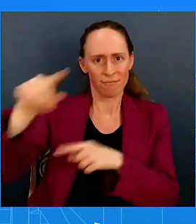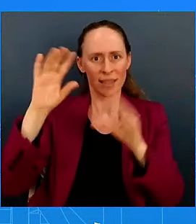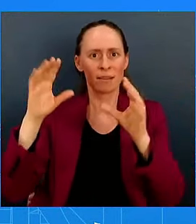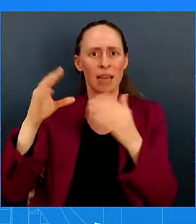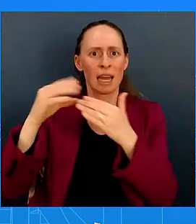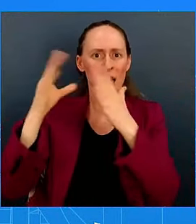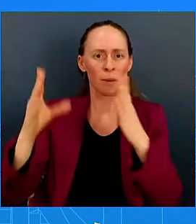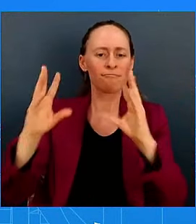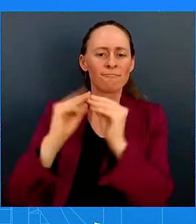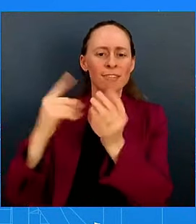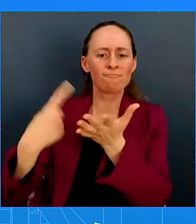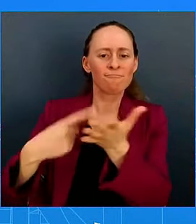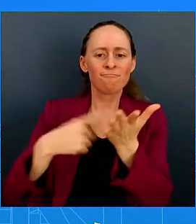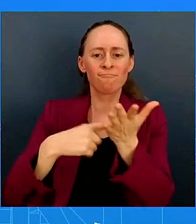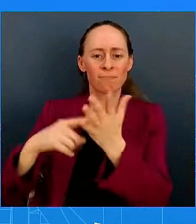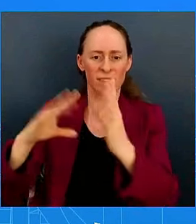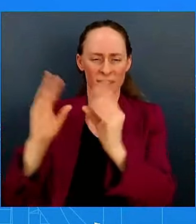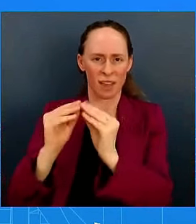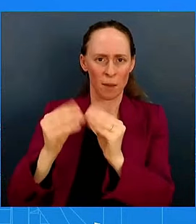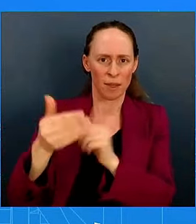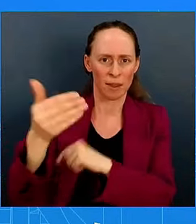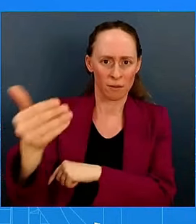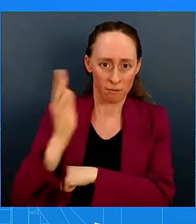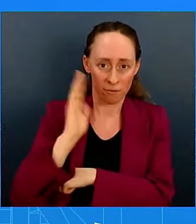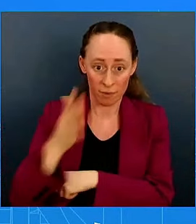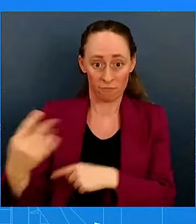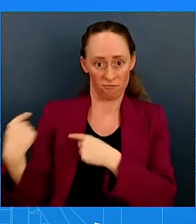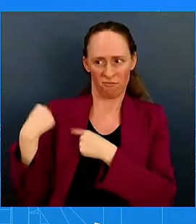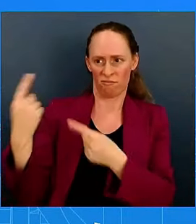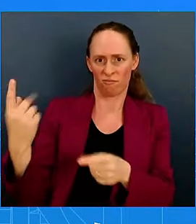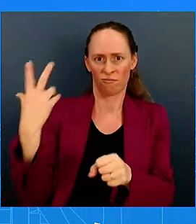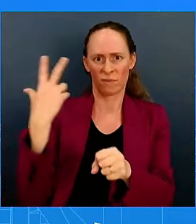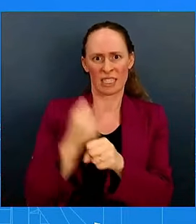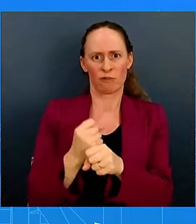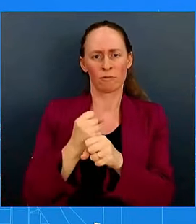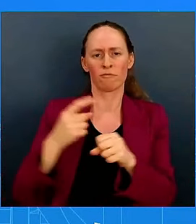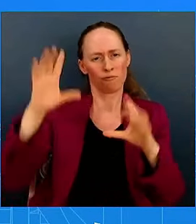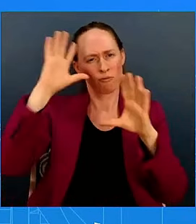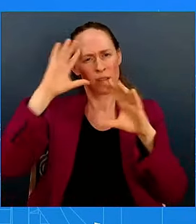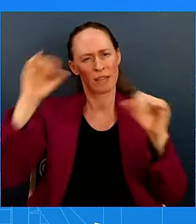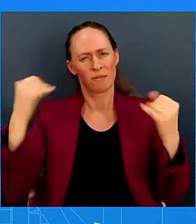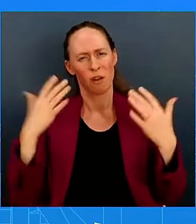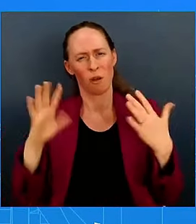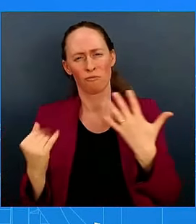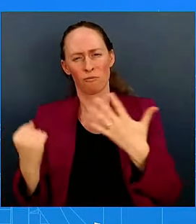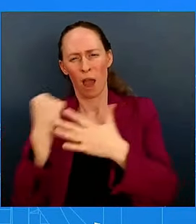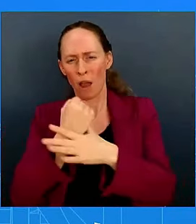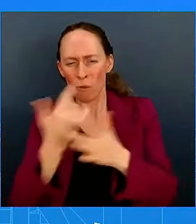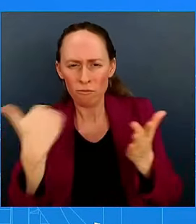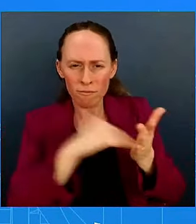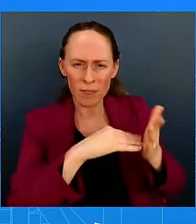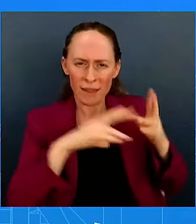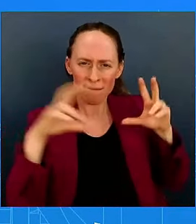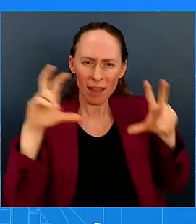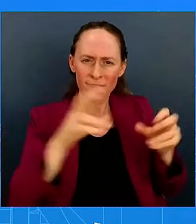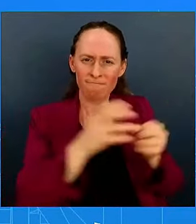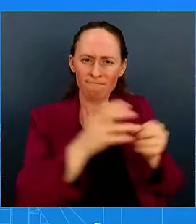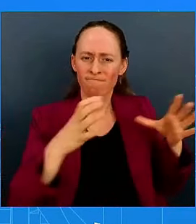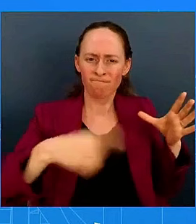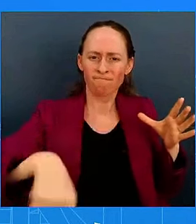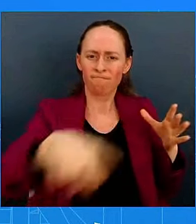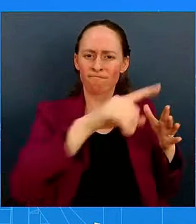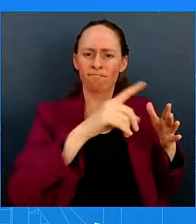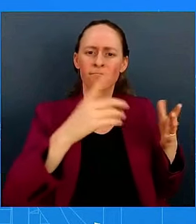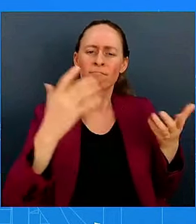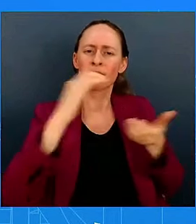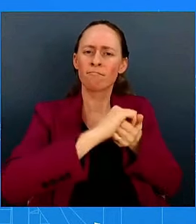three-plus years, President Biden has made it a priority to invest in rebuilding our network of alliances and partnerships across the Indo-Pacific. And